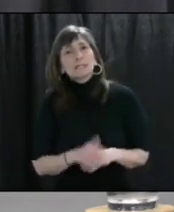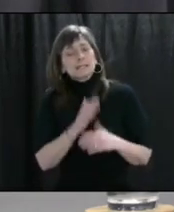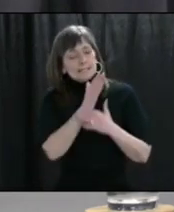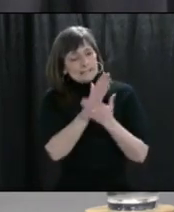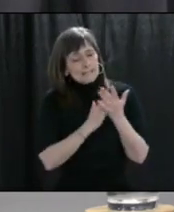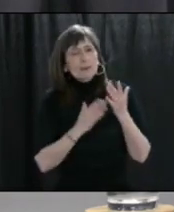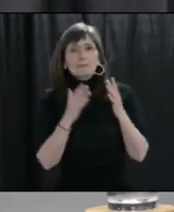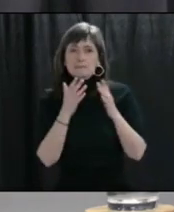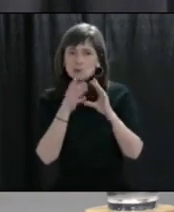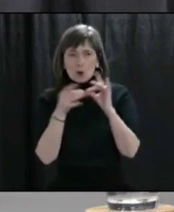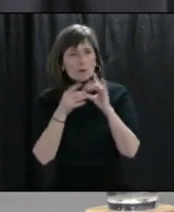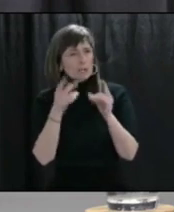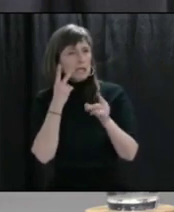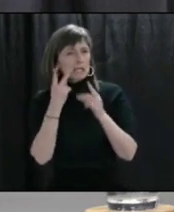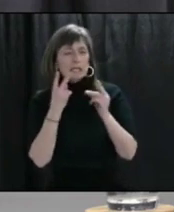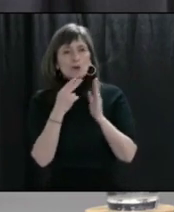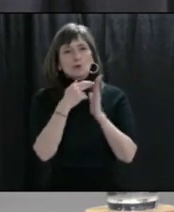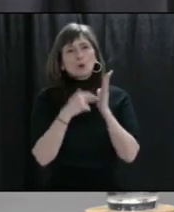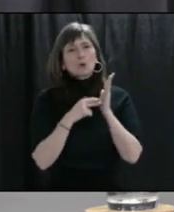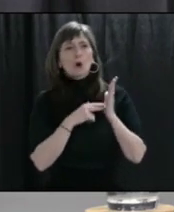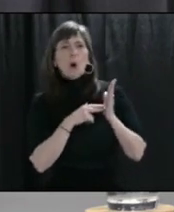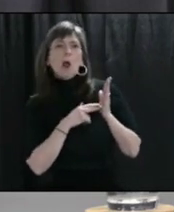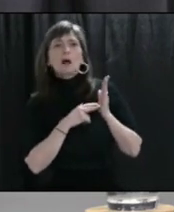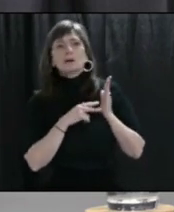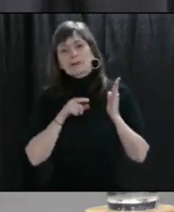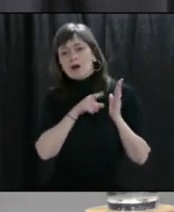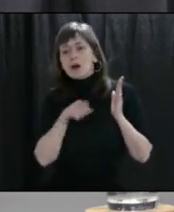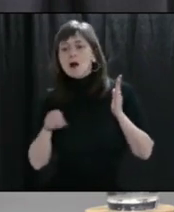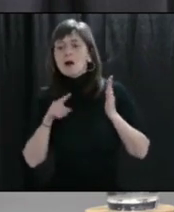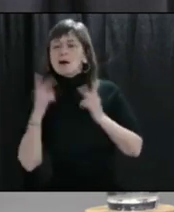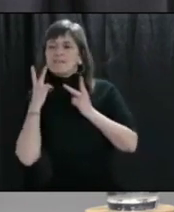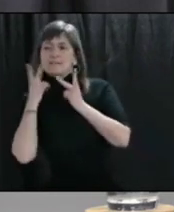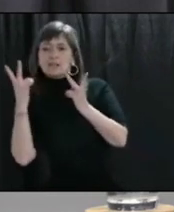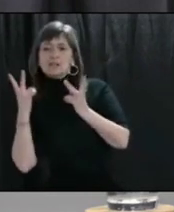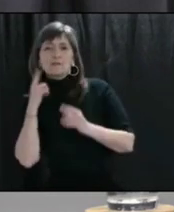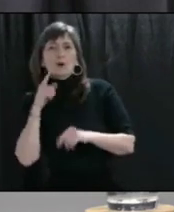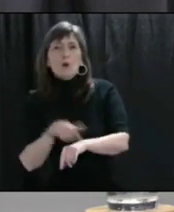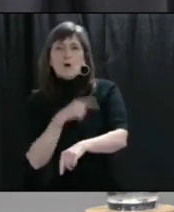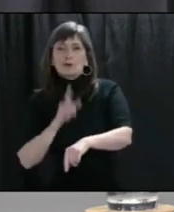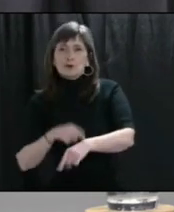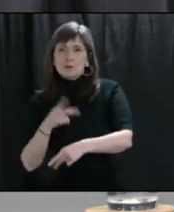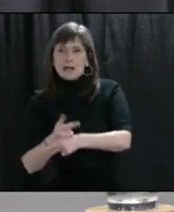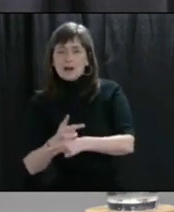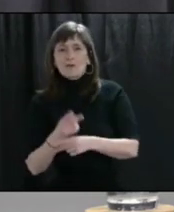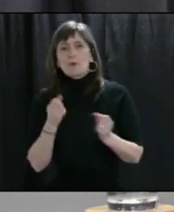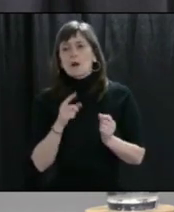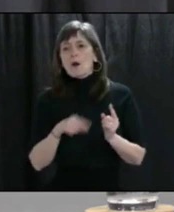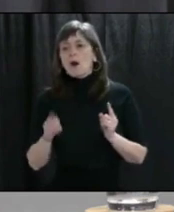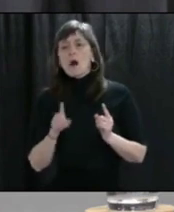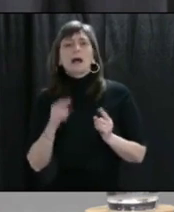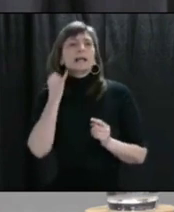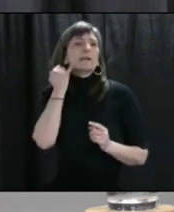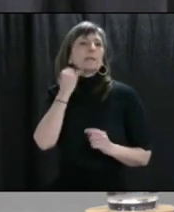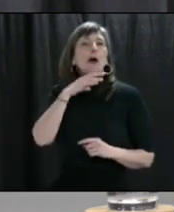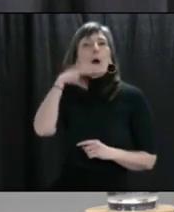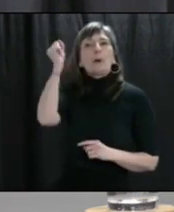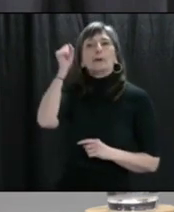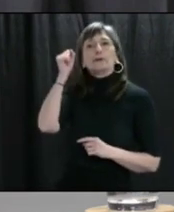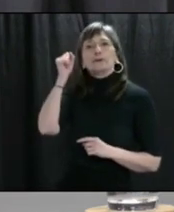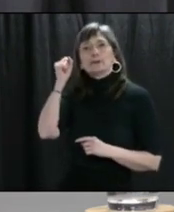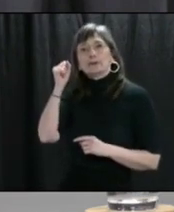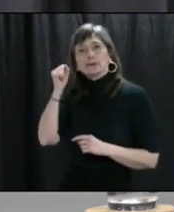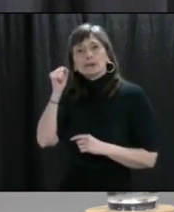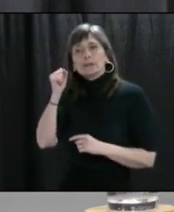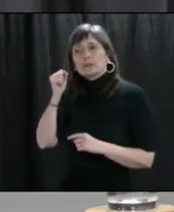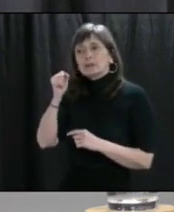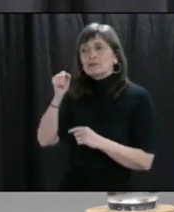circumvent the arrangements around visiting, for example, at acute care facilities. They take their elderly relative out on a